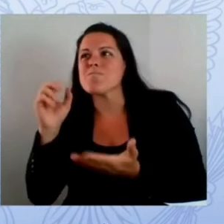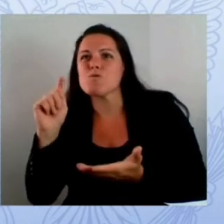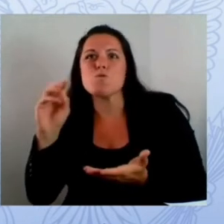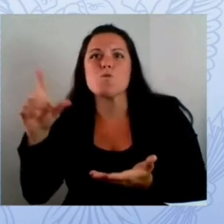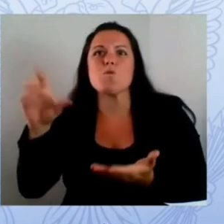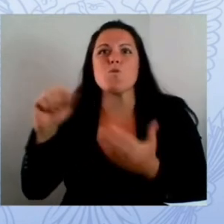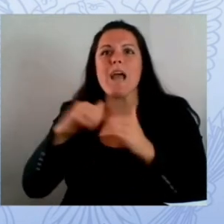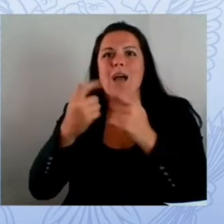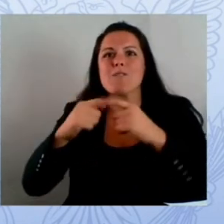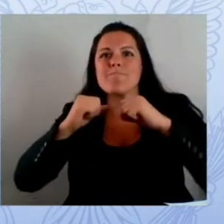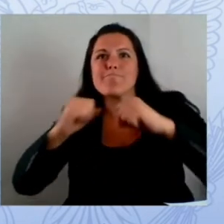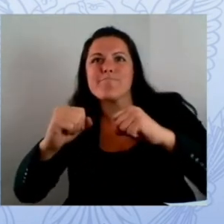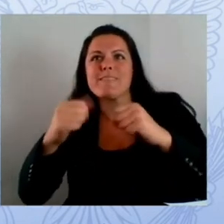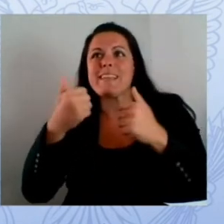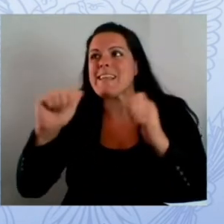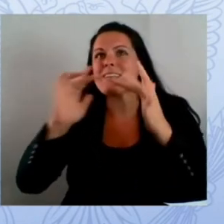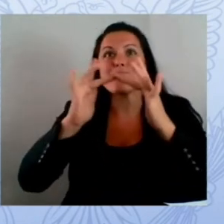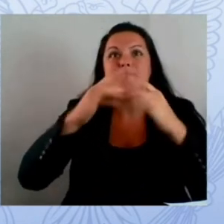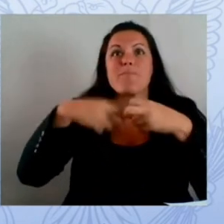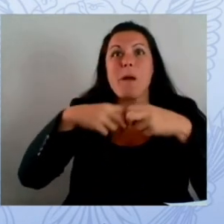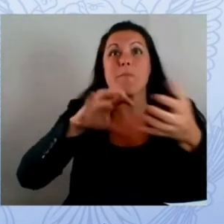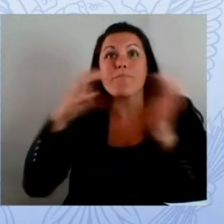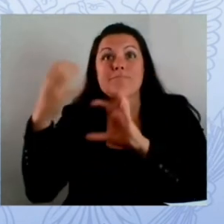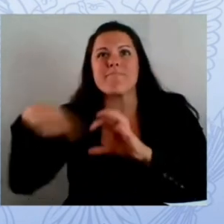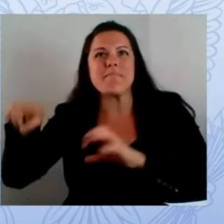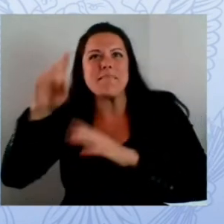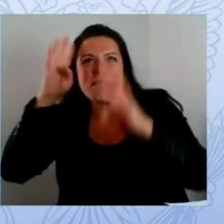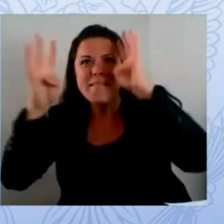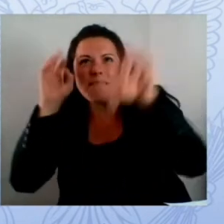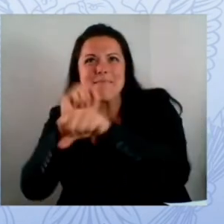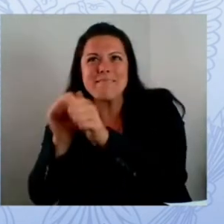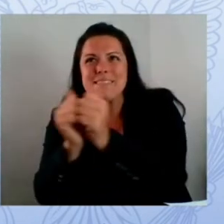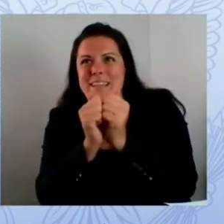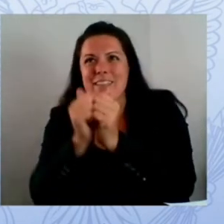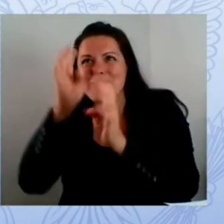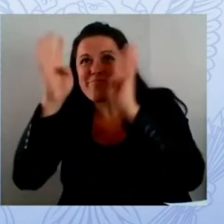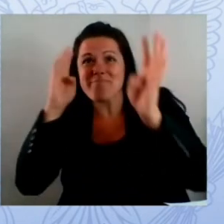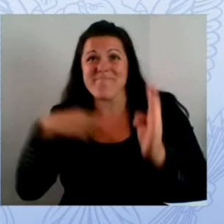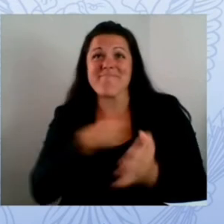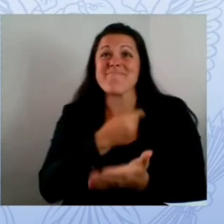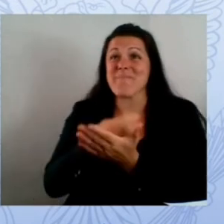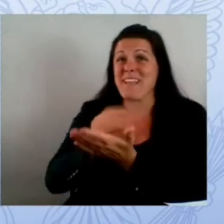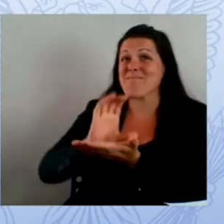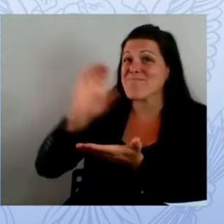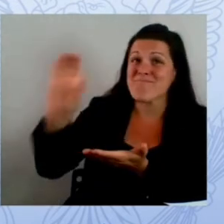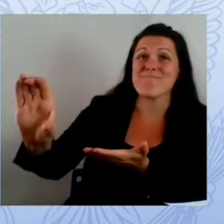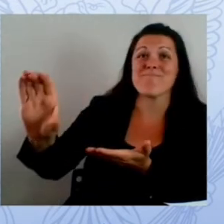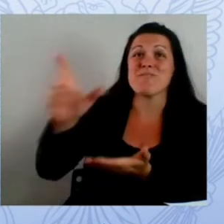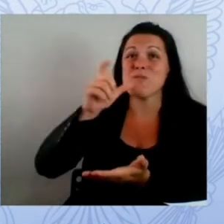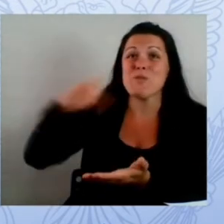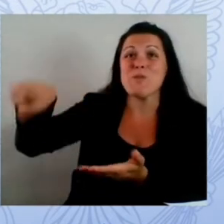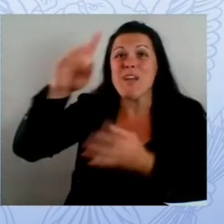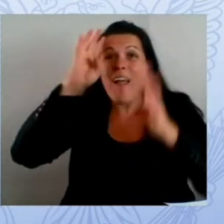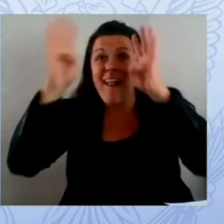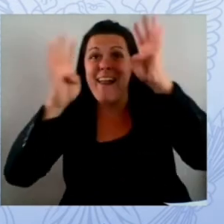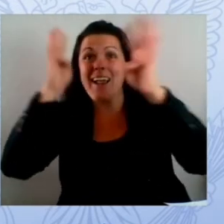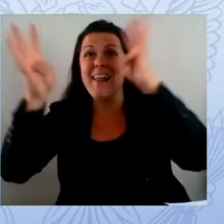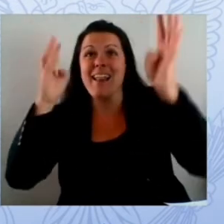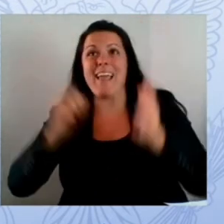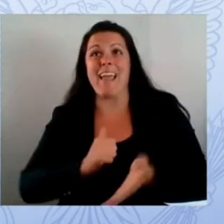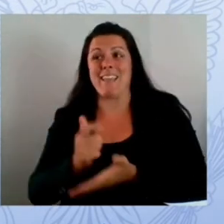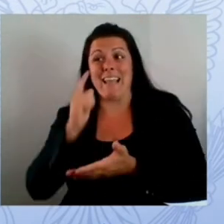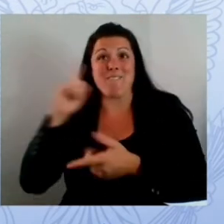college education and i can tell you one of the things i will never forget this last year was parents coming to me at the